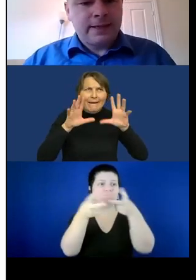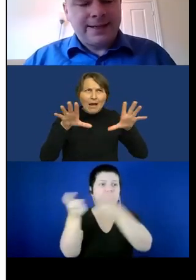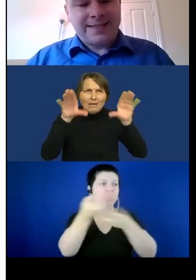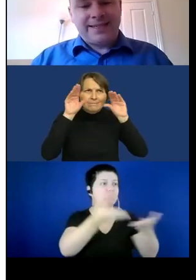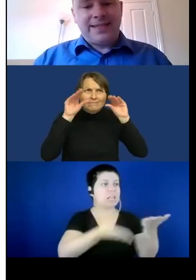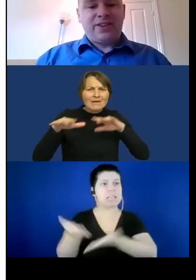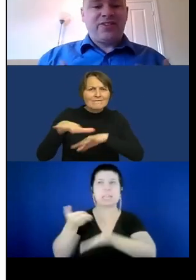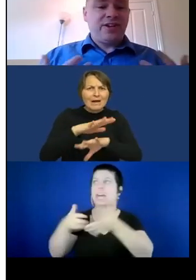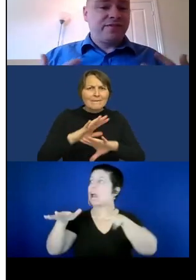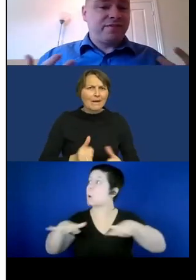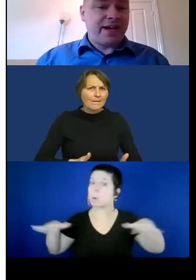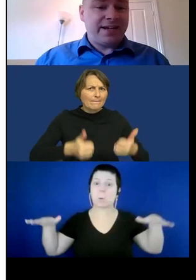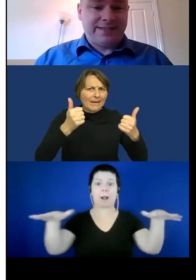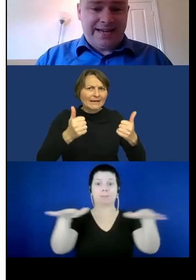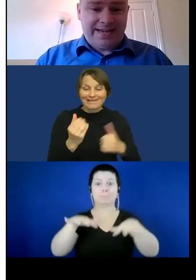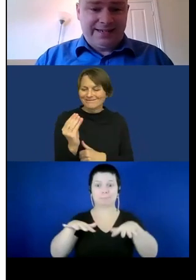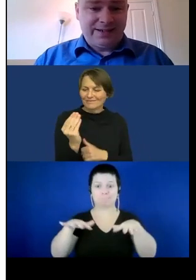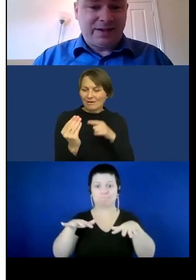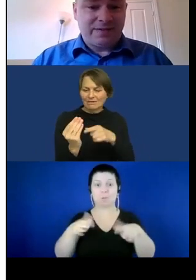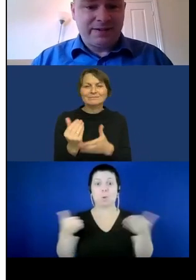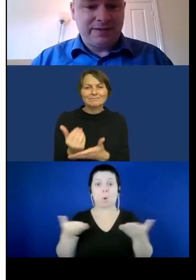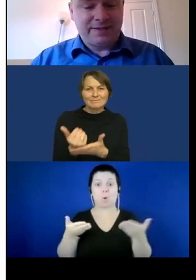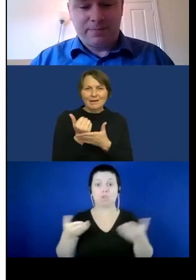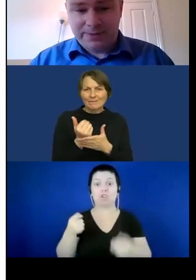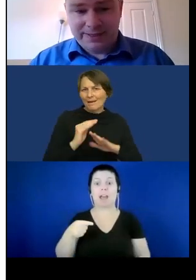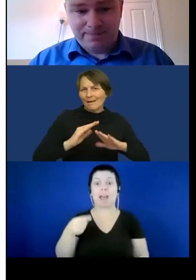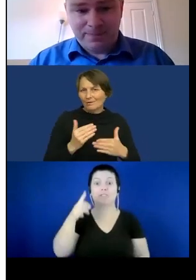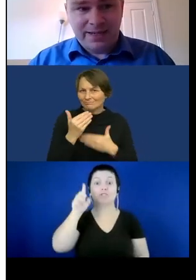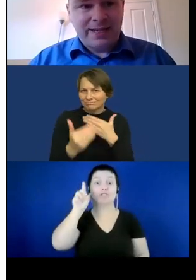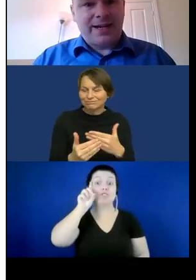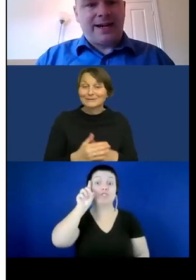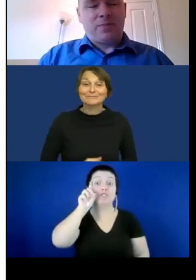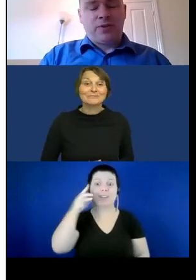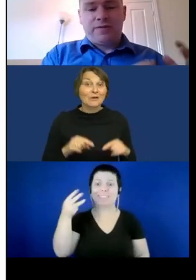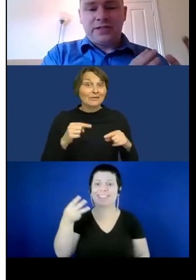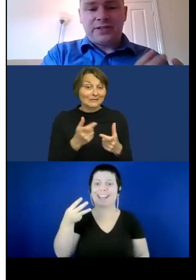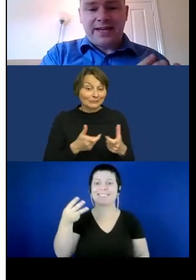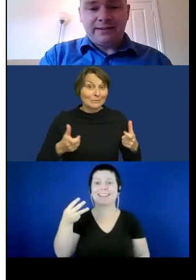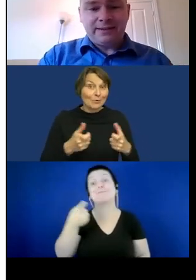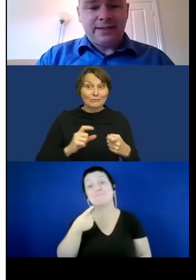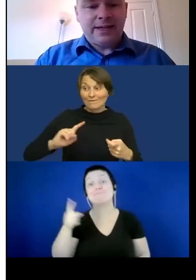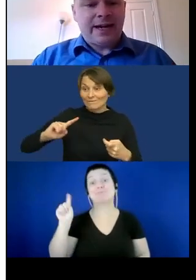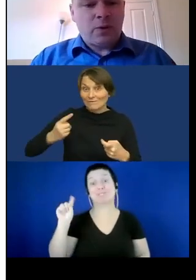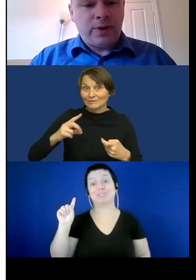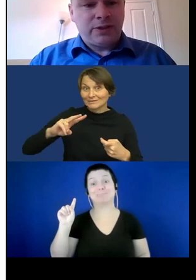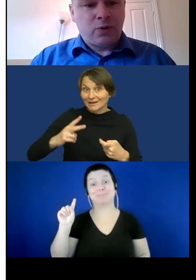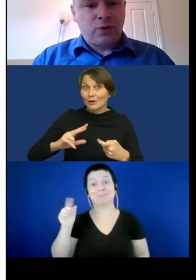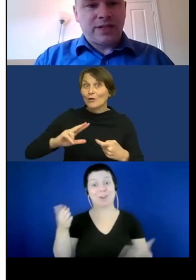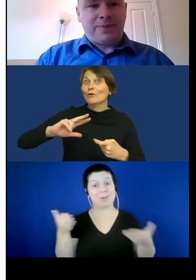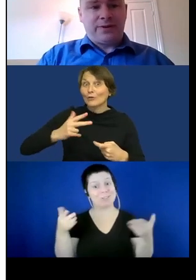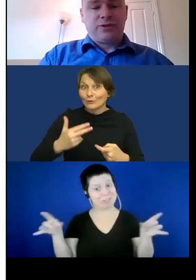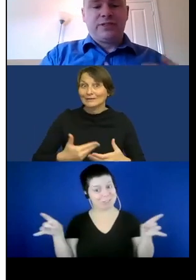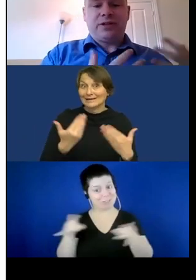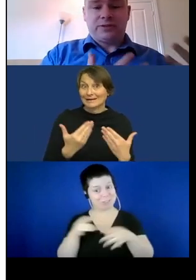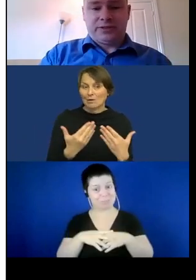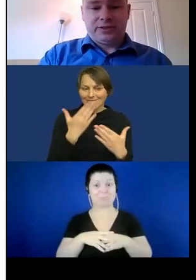And this is the third and final day of the symposium. On the first day we talked